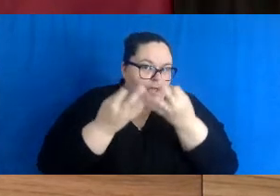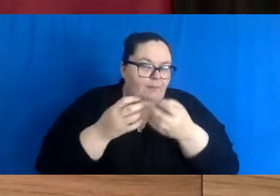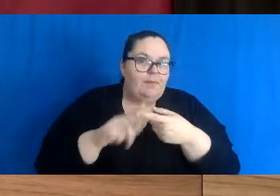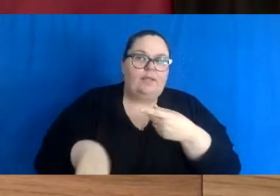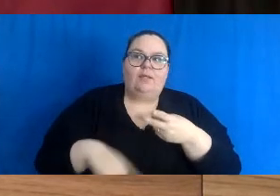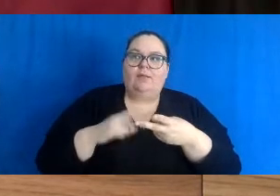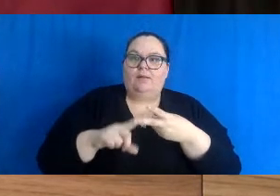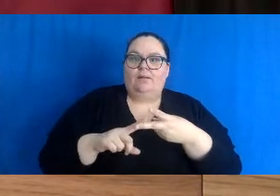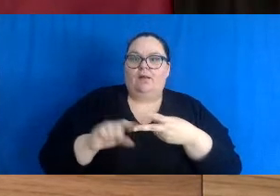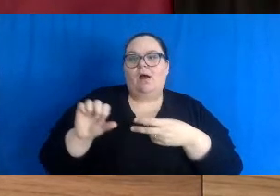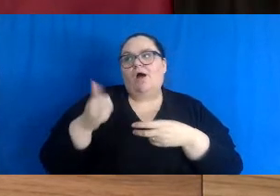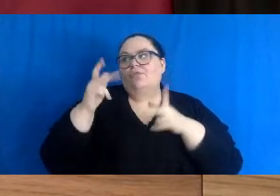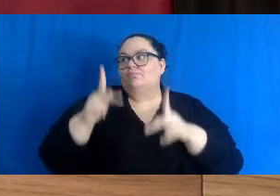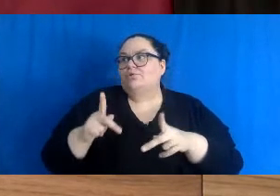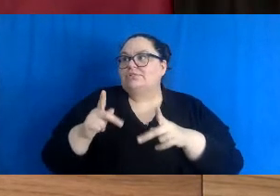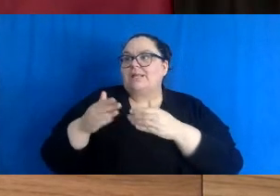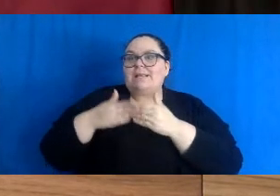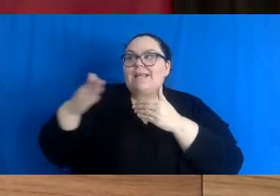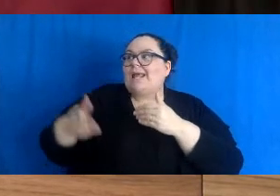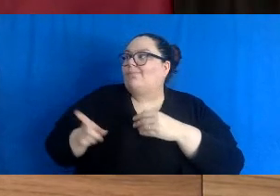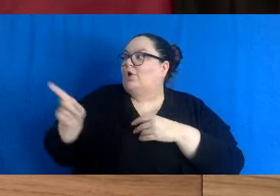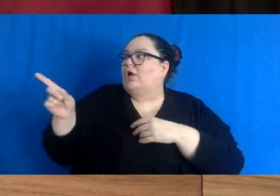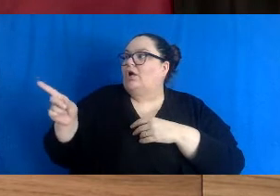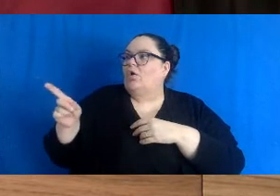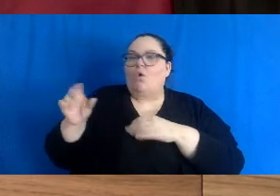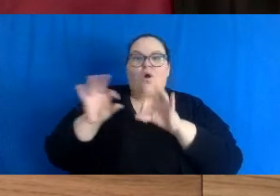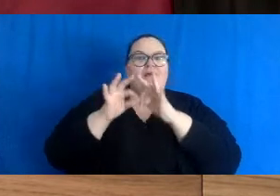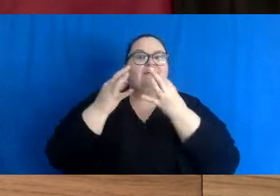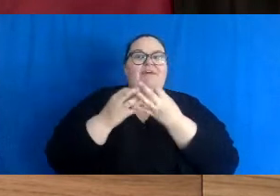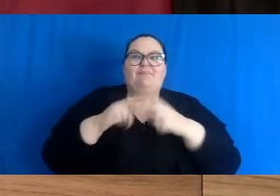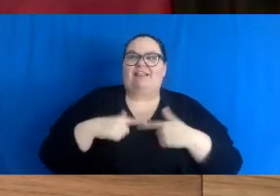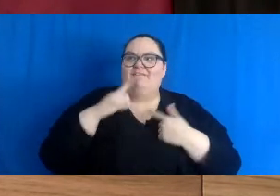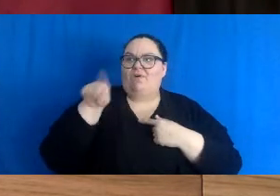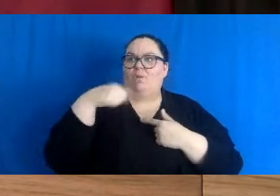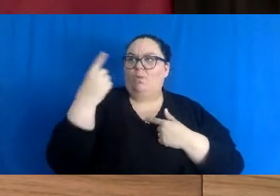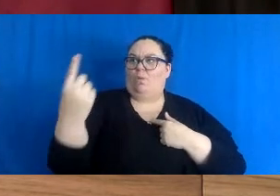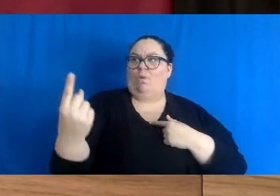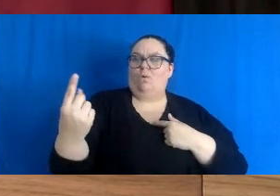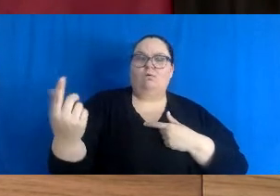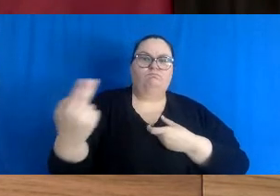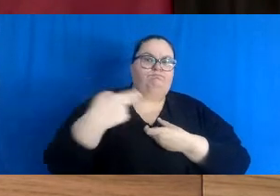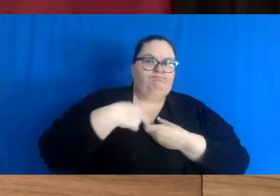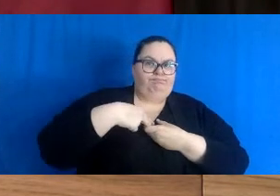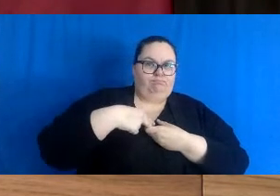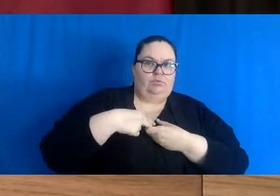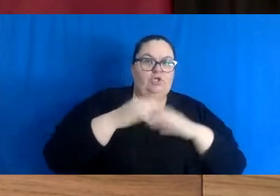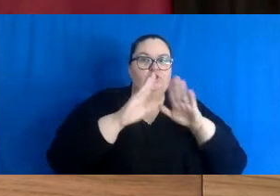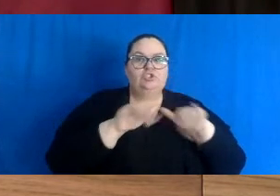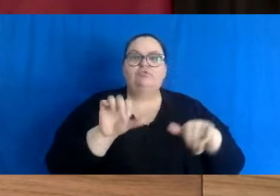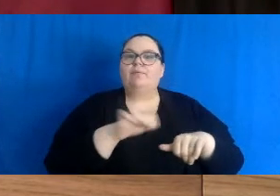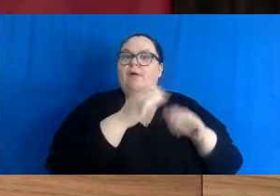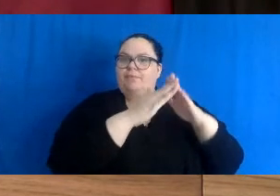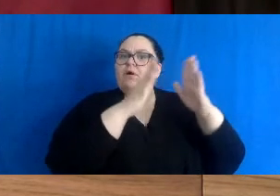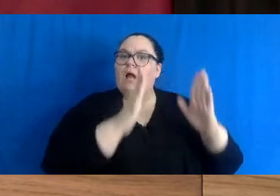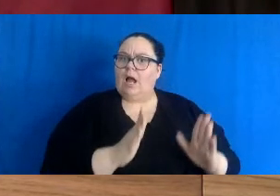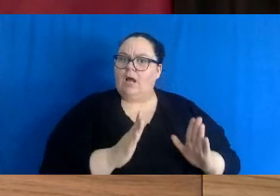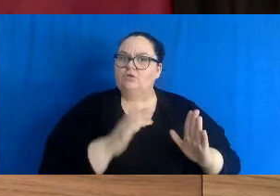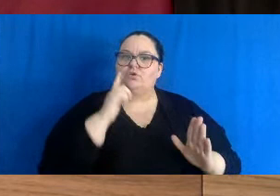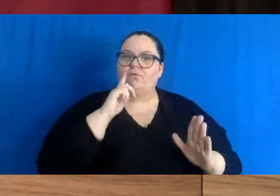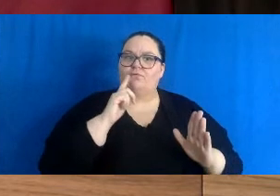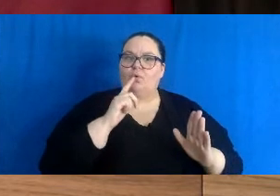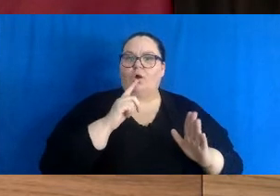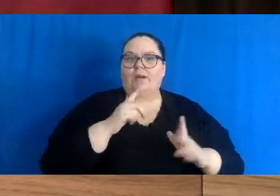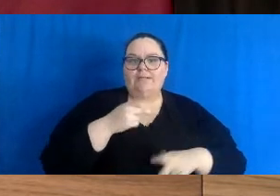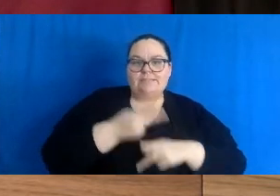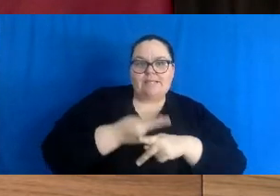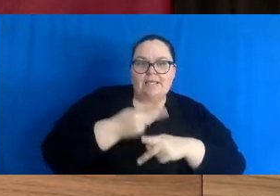One other person who needs support, such as another family member, or a person who lives alone. Children from another household for the purposes of informal daycare